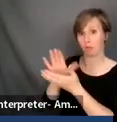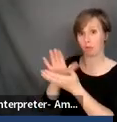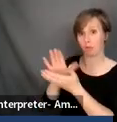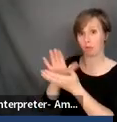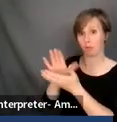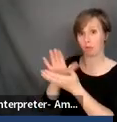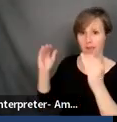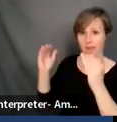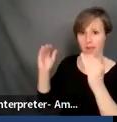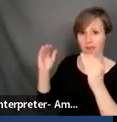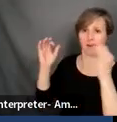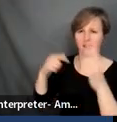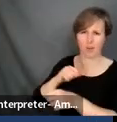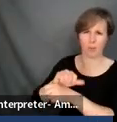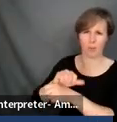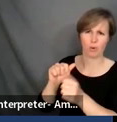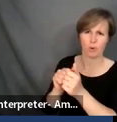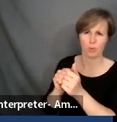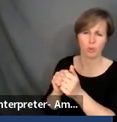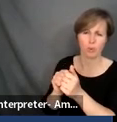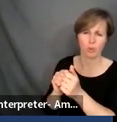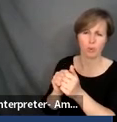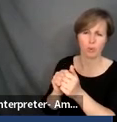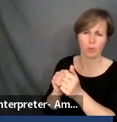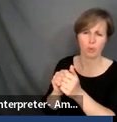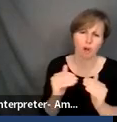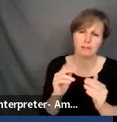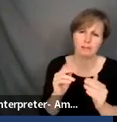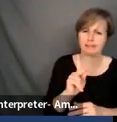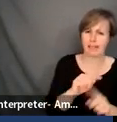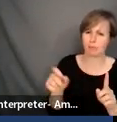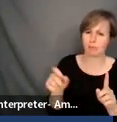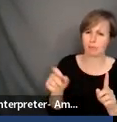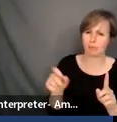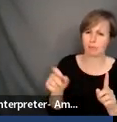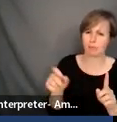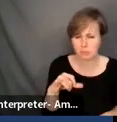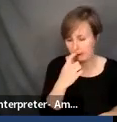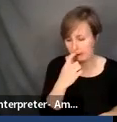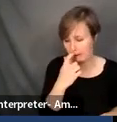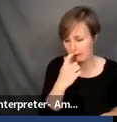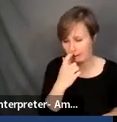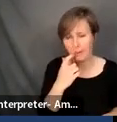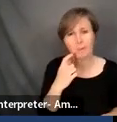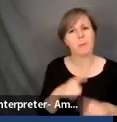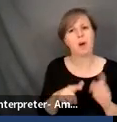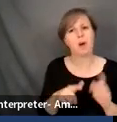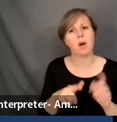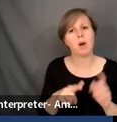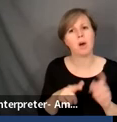work with colleagues, um, in K-12 and I think about the fact that oftentimes